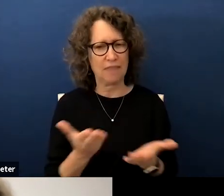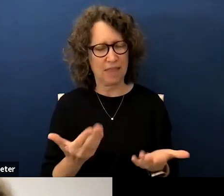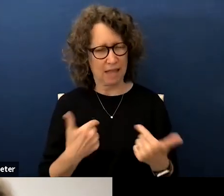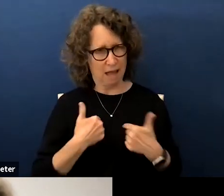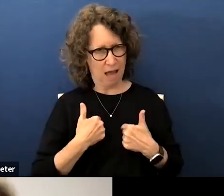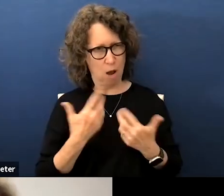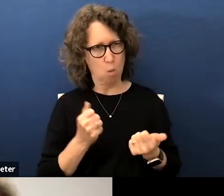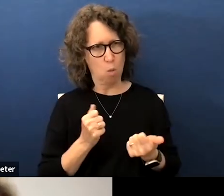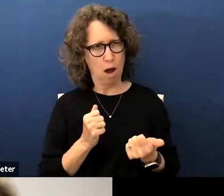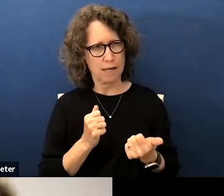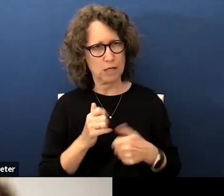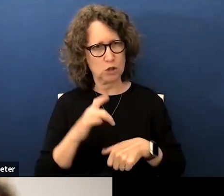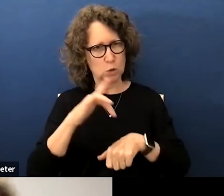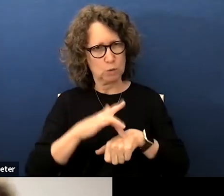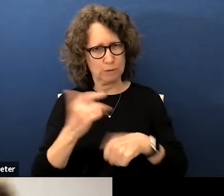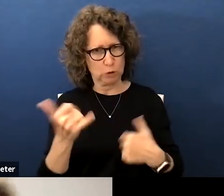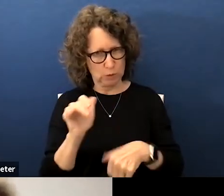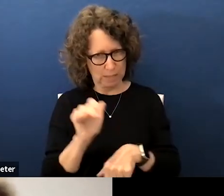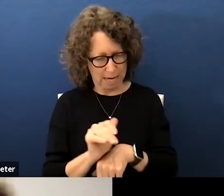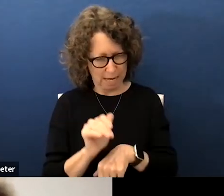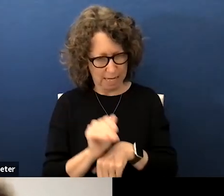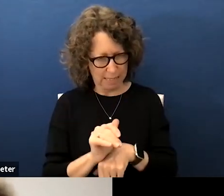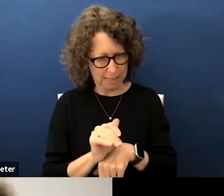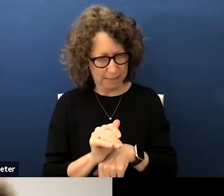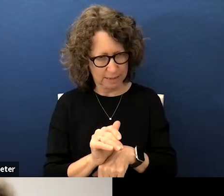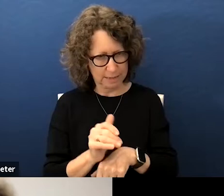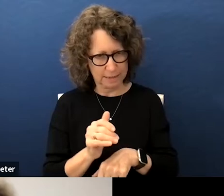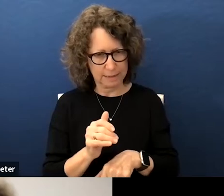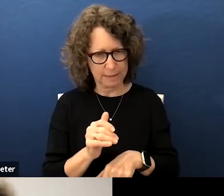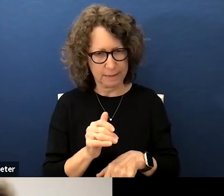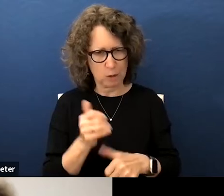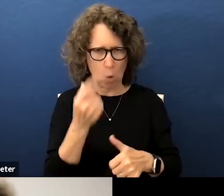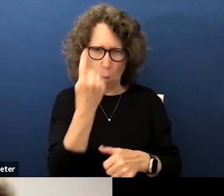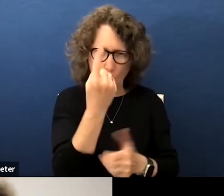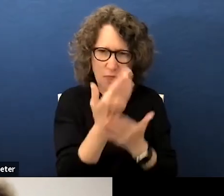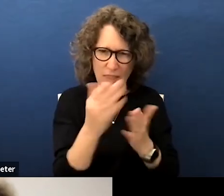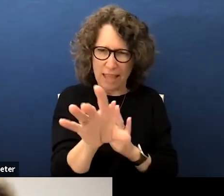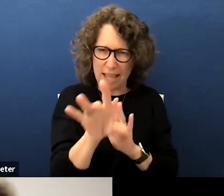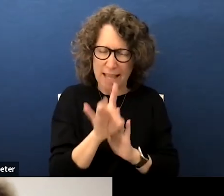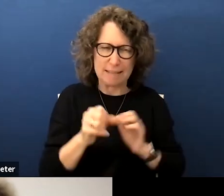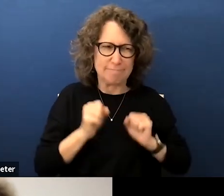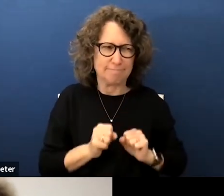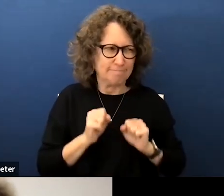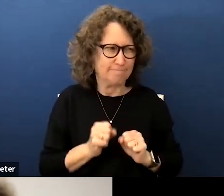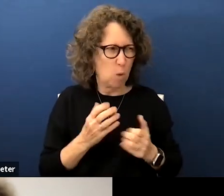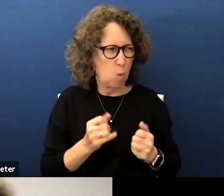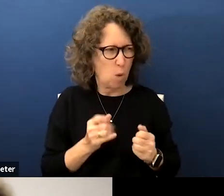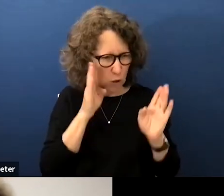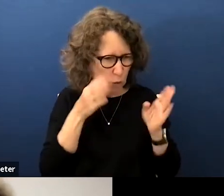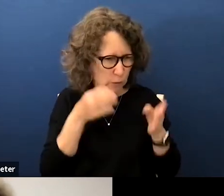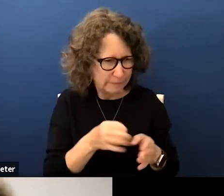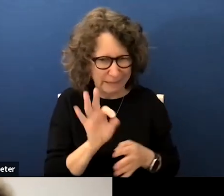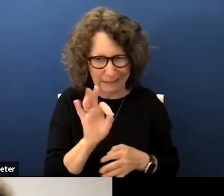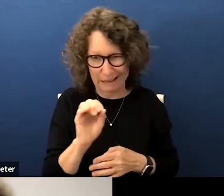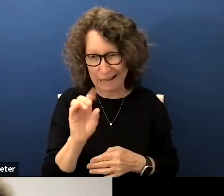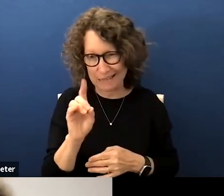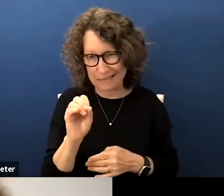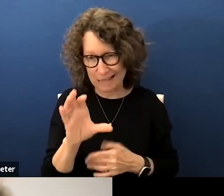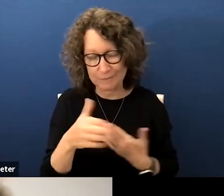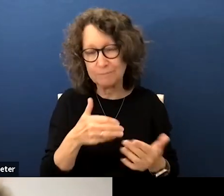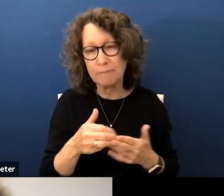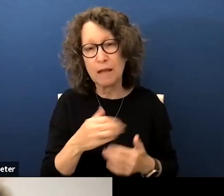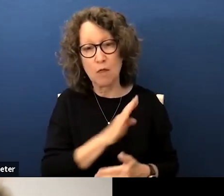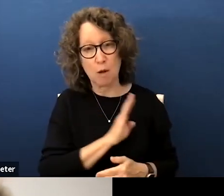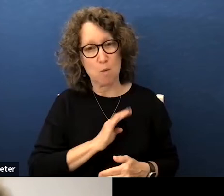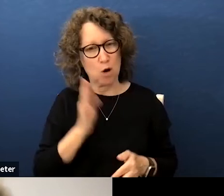to touch on tonight just have to figure out one thing that you uh want to spend your time on anyway the board